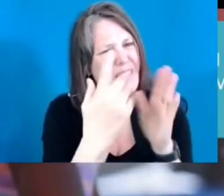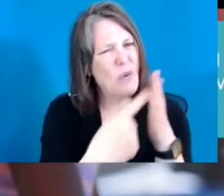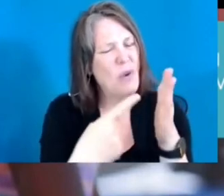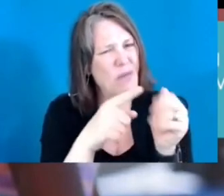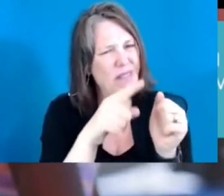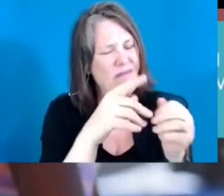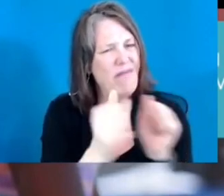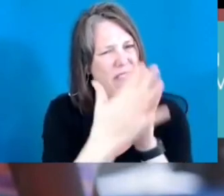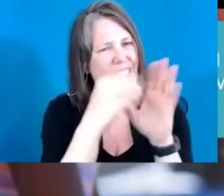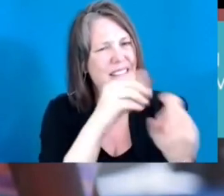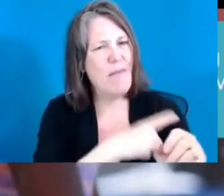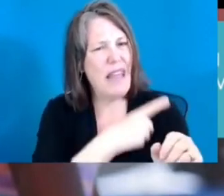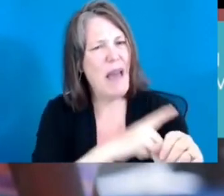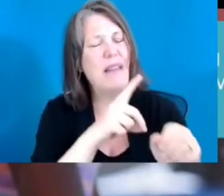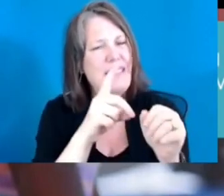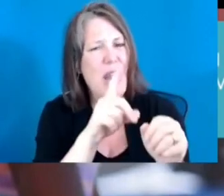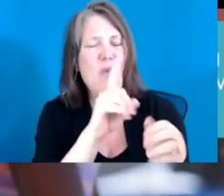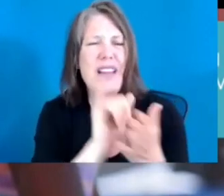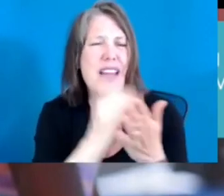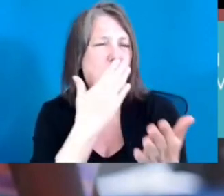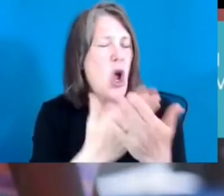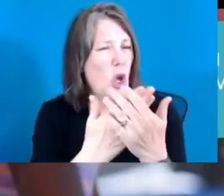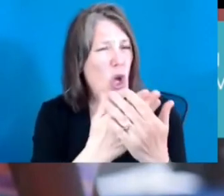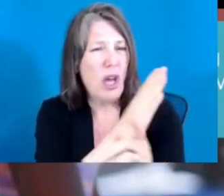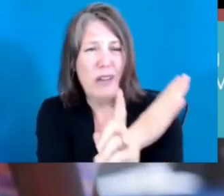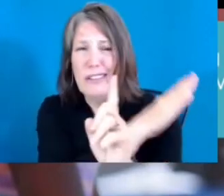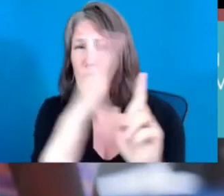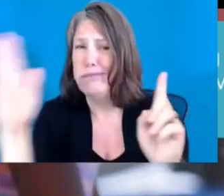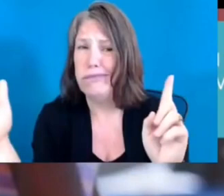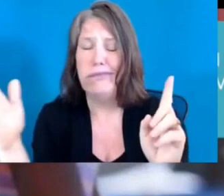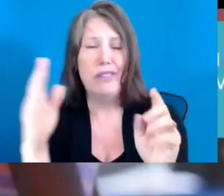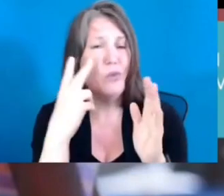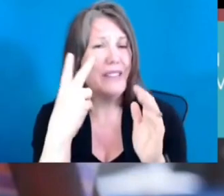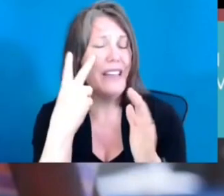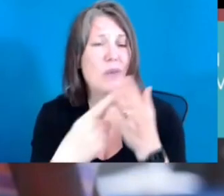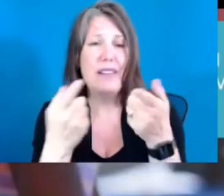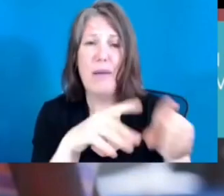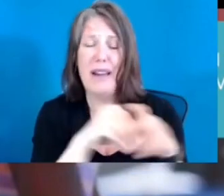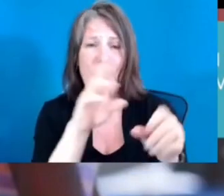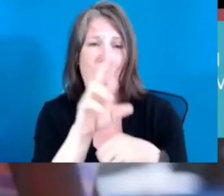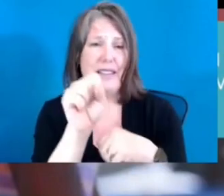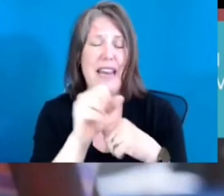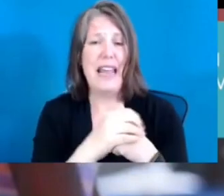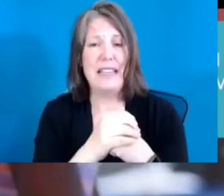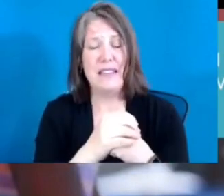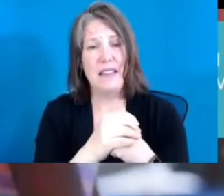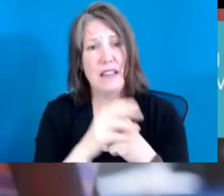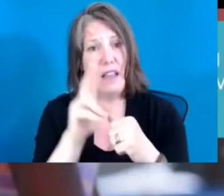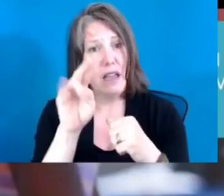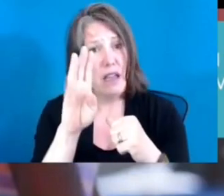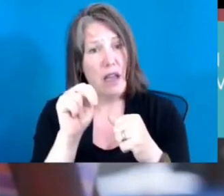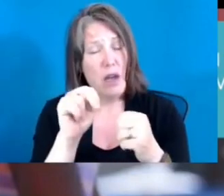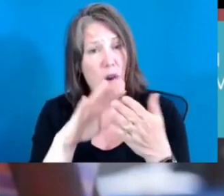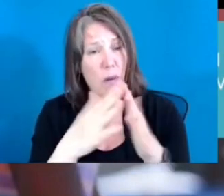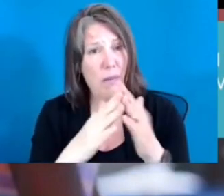And what you're getting is really a good swath of the entire United States urban community,